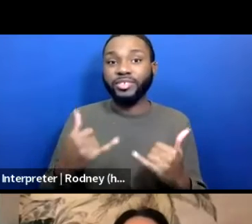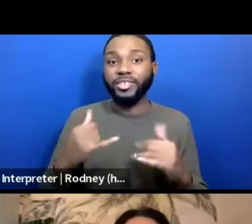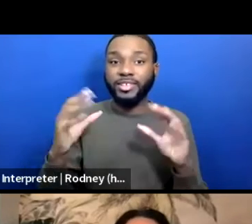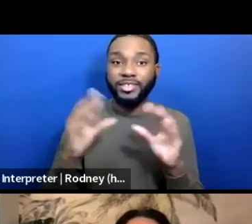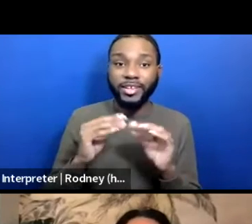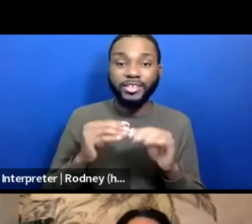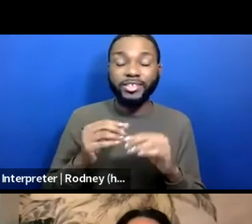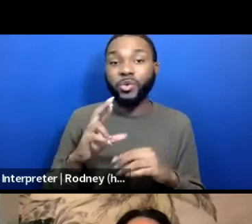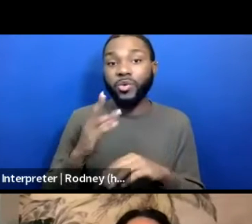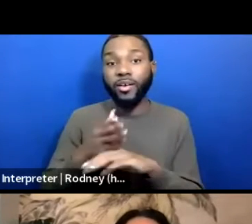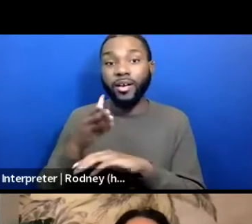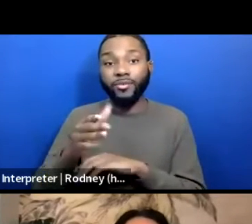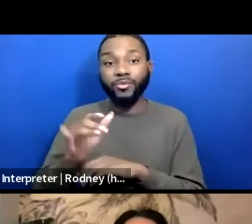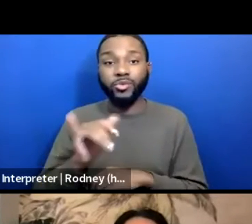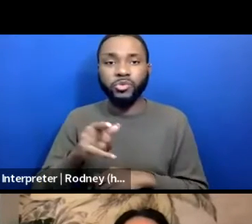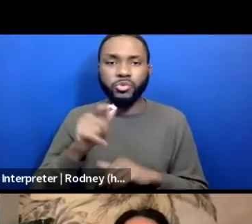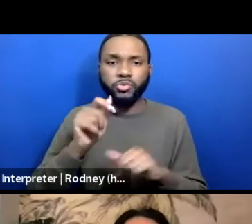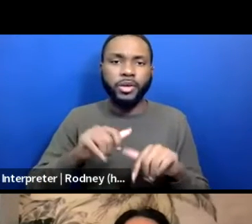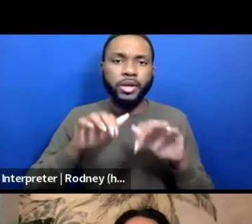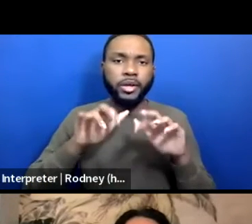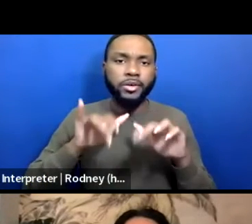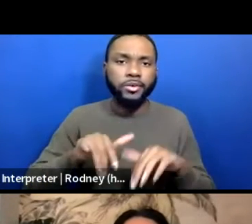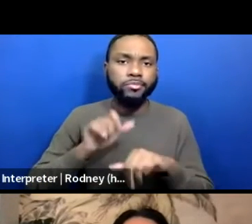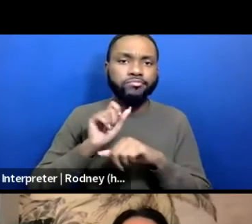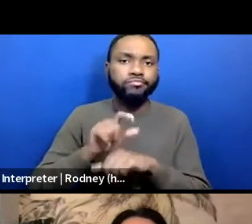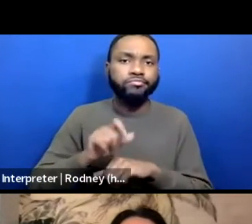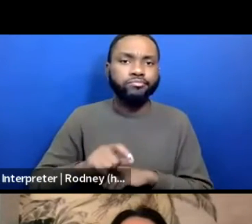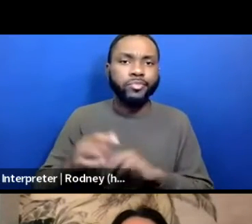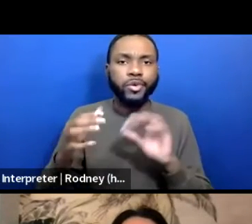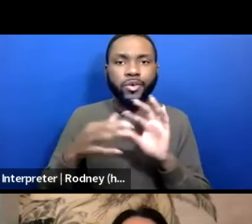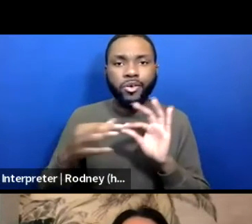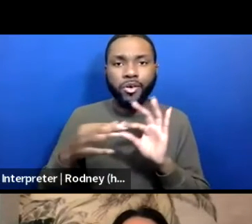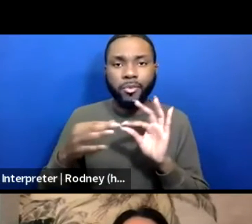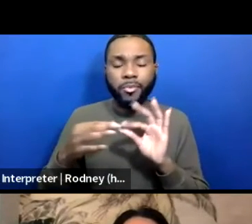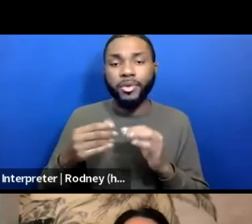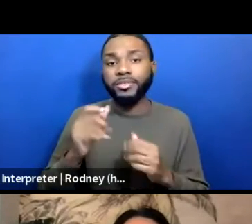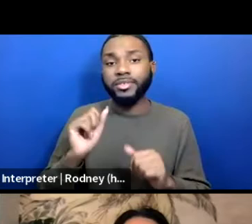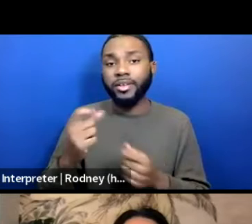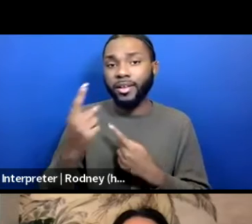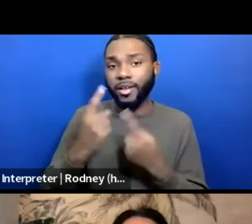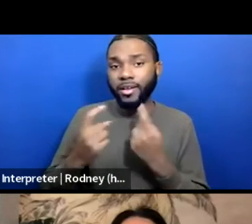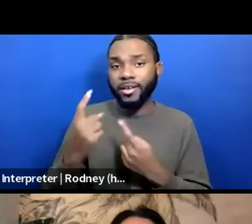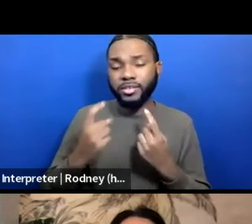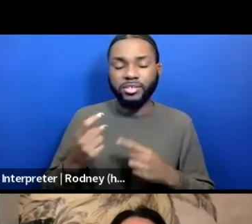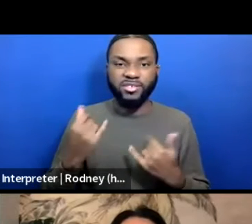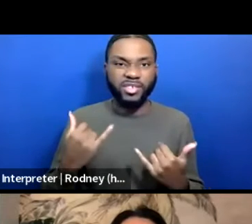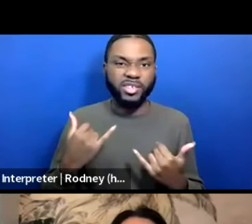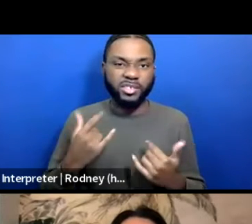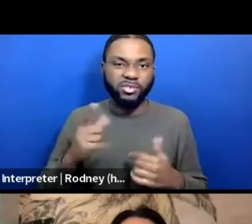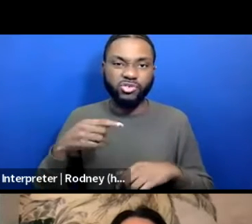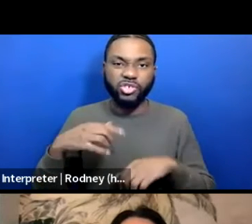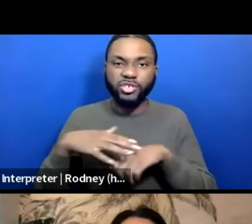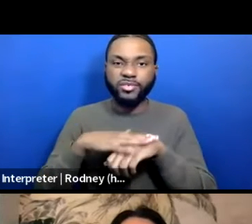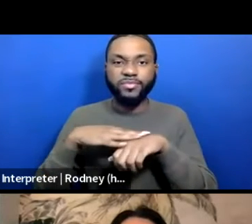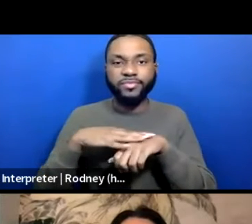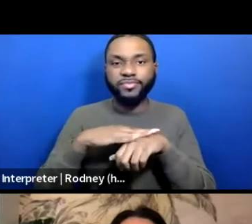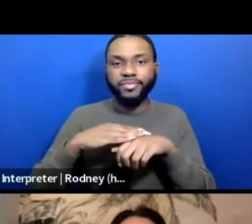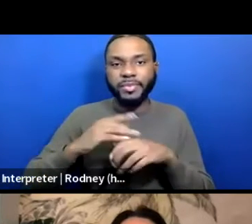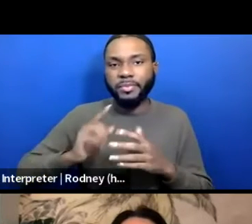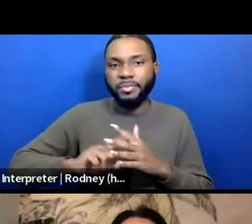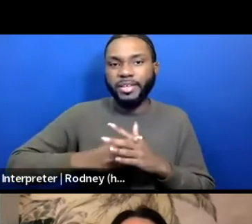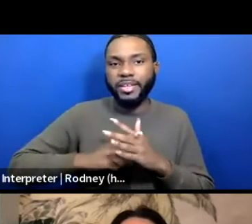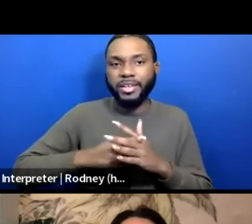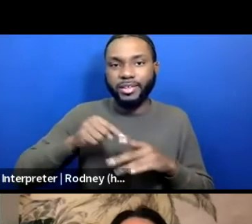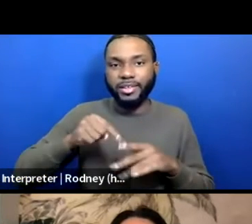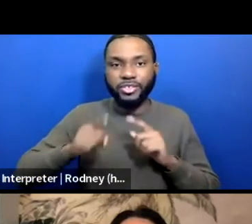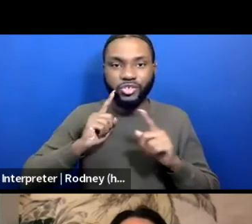after the fact even, write your comments on the stream, ask your questions. This is just the beginning of the conversation. Every